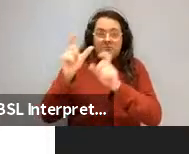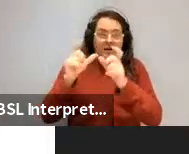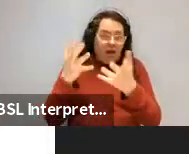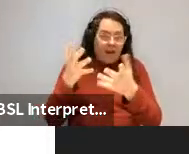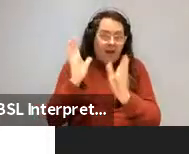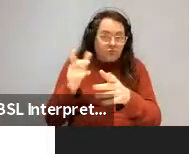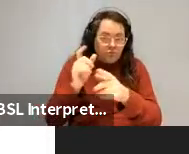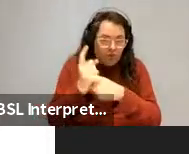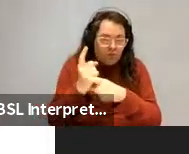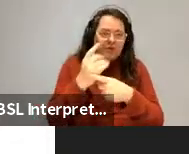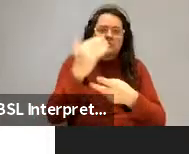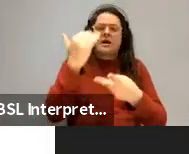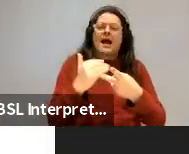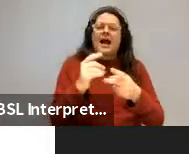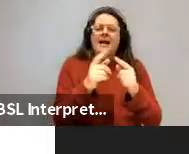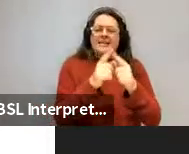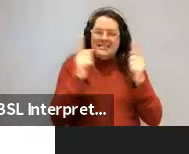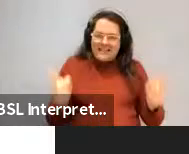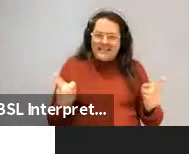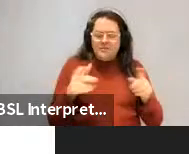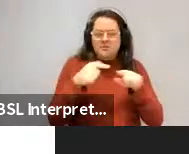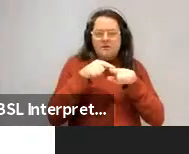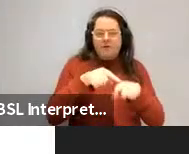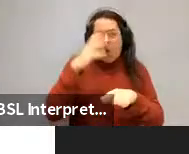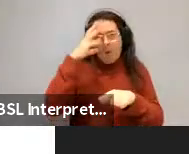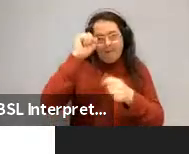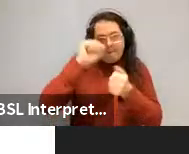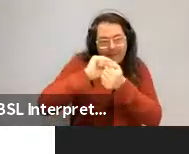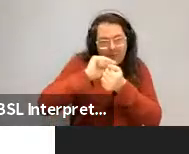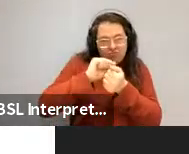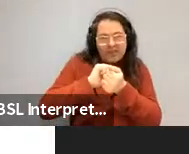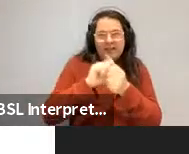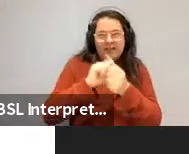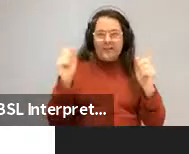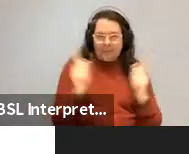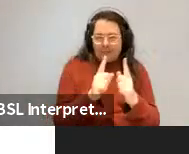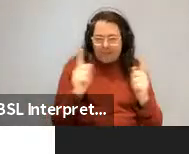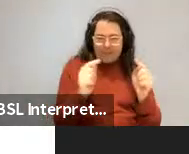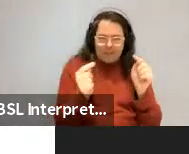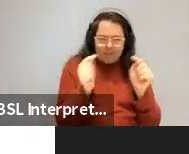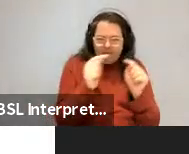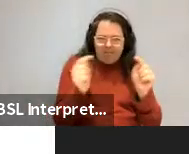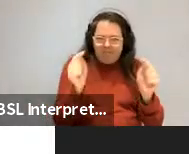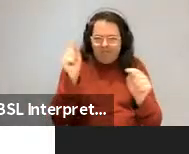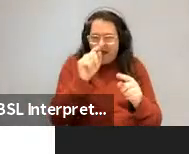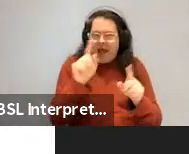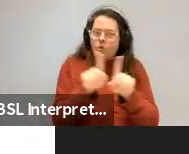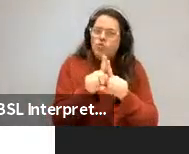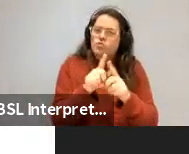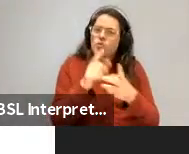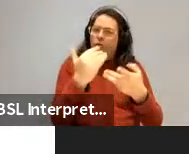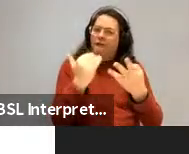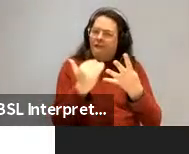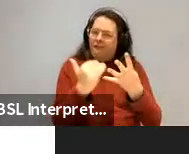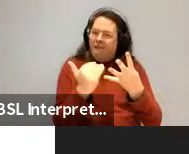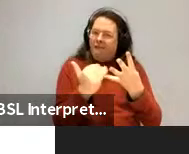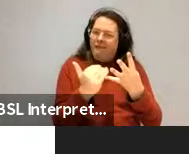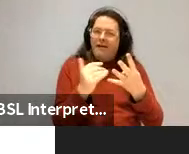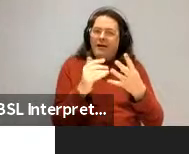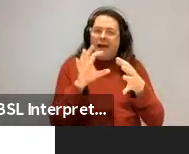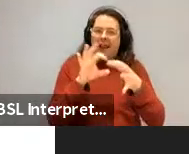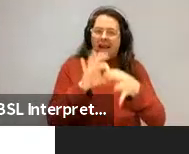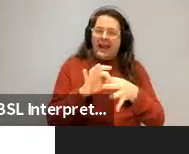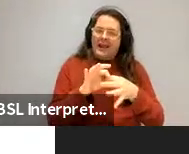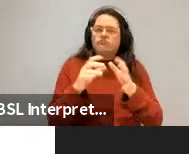sentence structures using on memory and production. And I've given you the starts of a constructivist for meaning when really it's a, you know, it's a